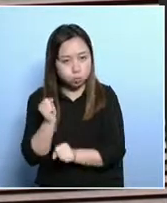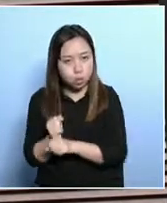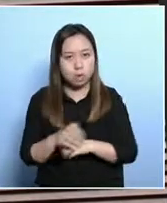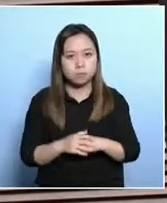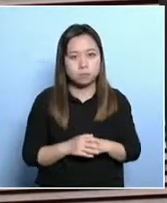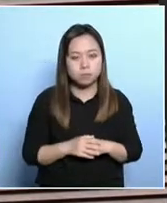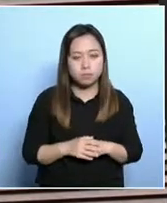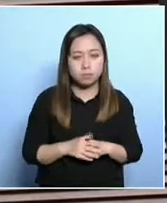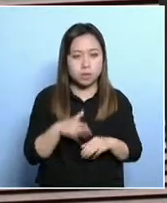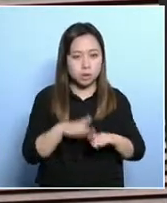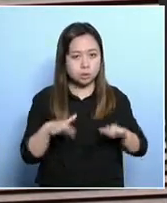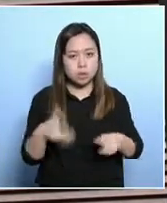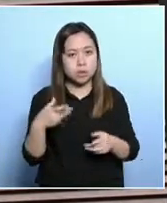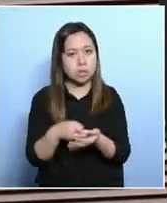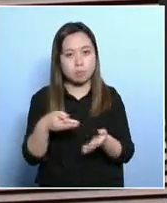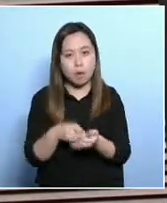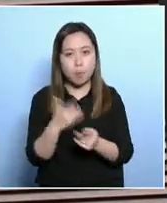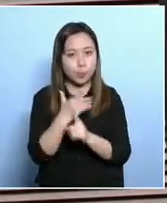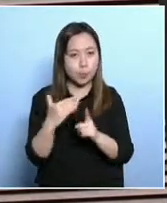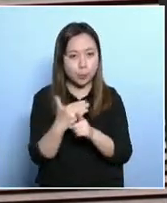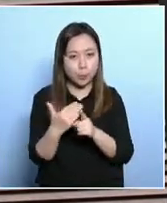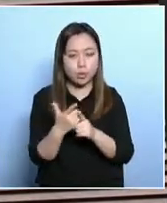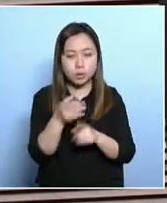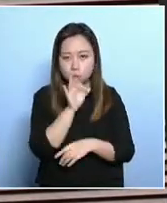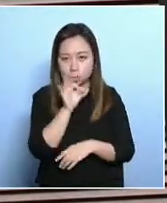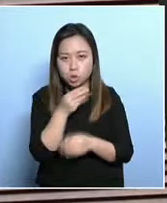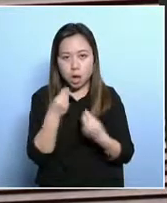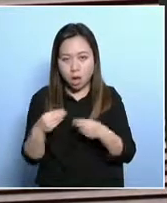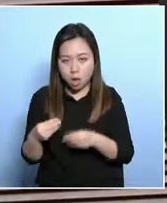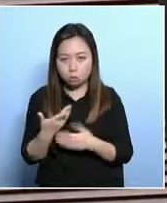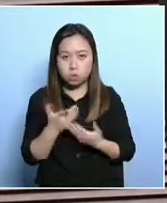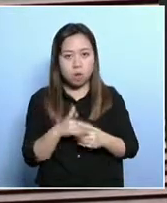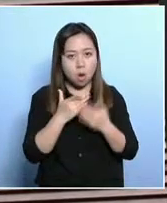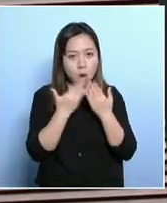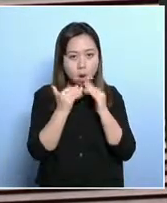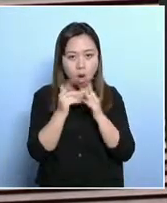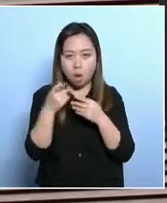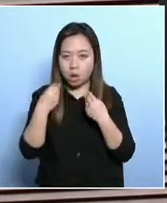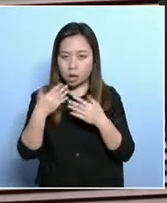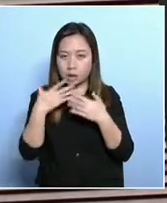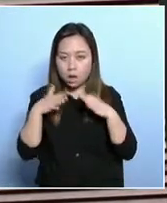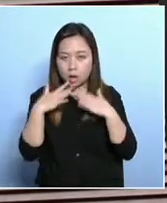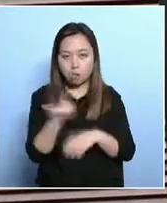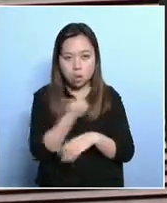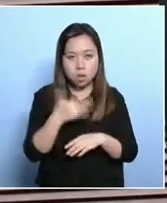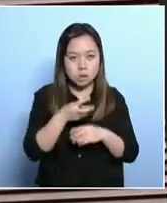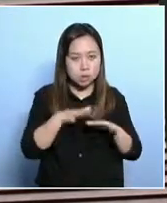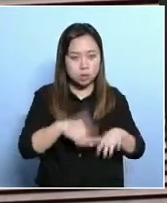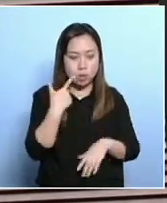both work and look after the family. And the children have half-day